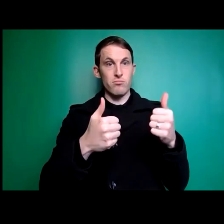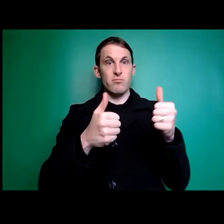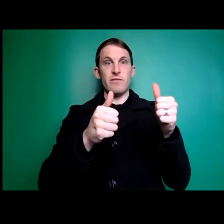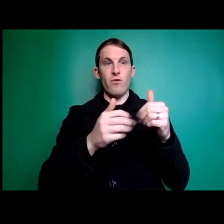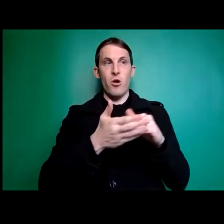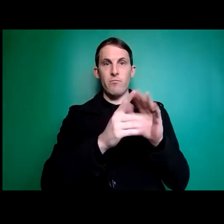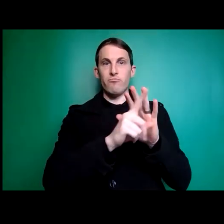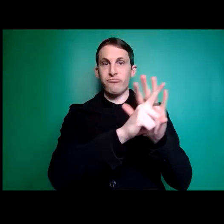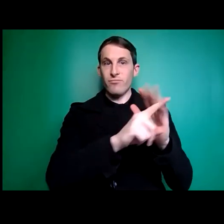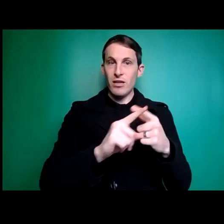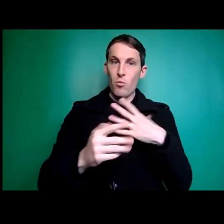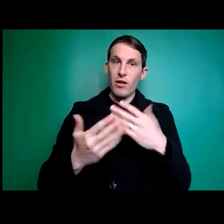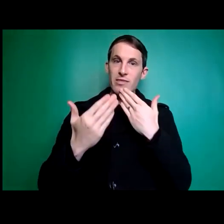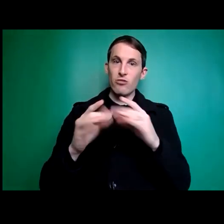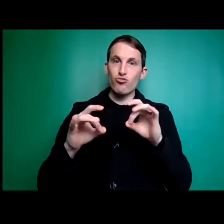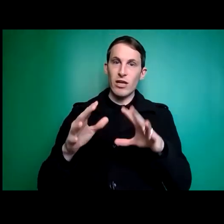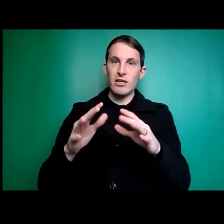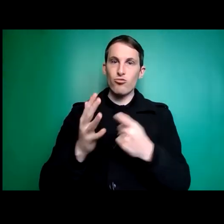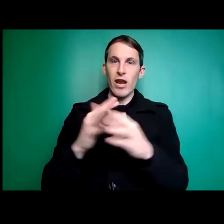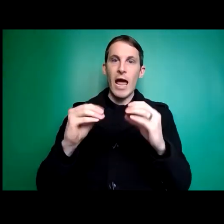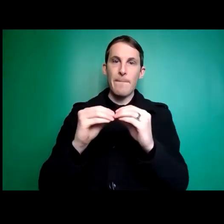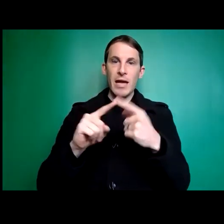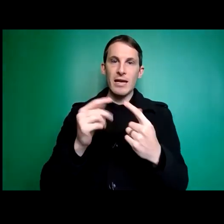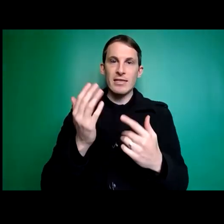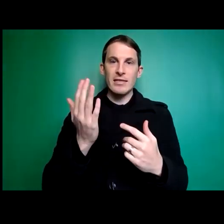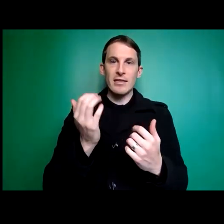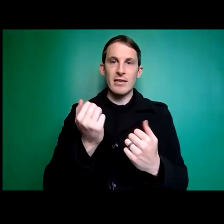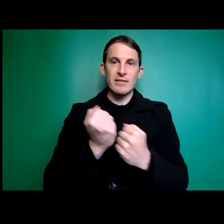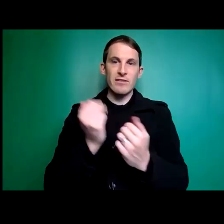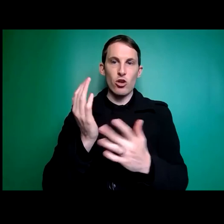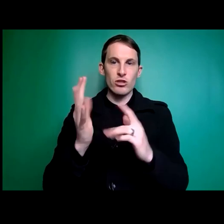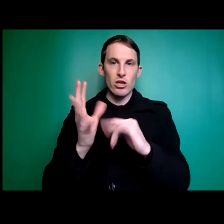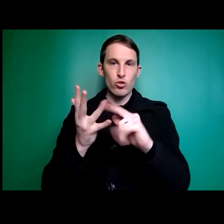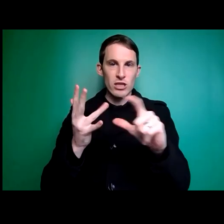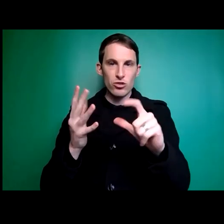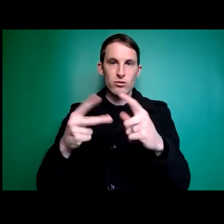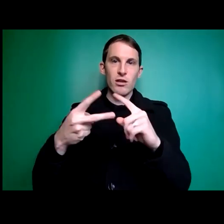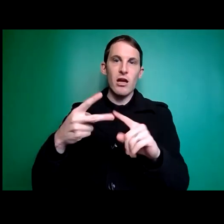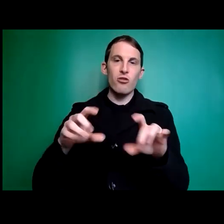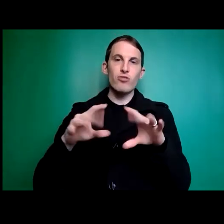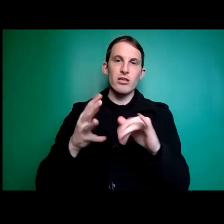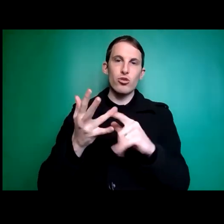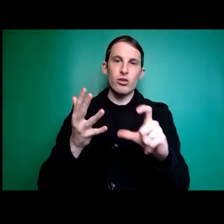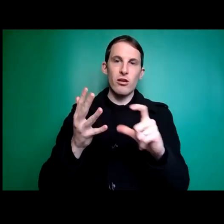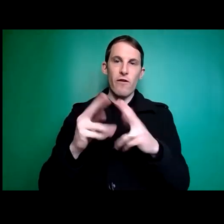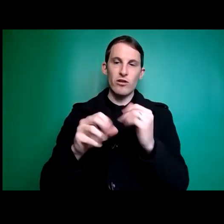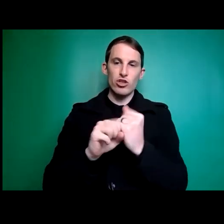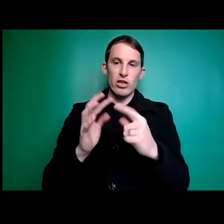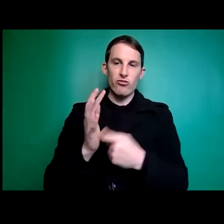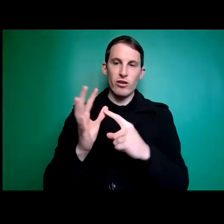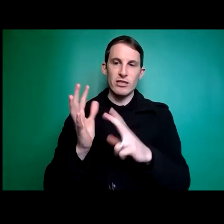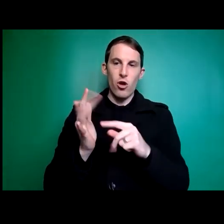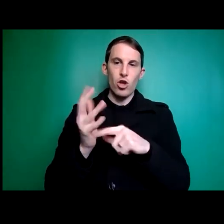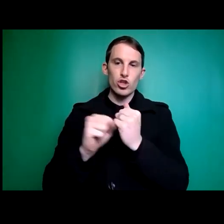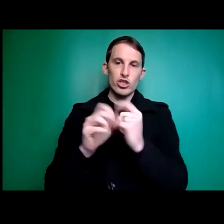australian rehabilitation and assistive technology association the australian association of gerontology spinal life